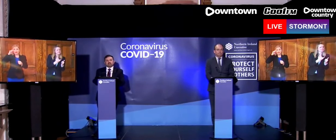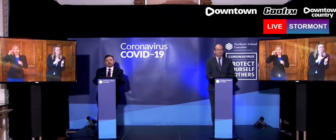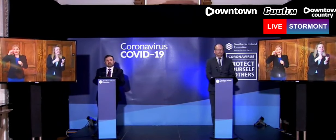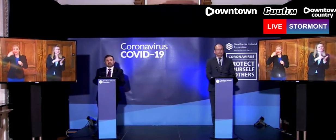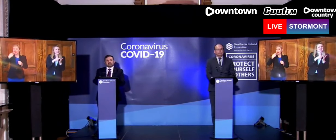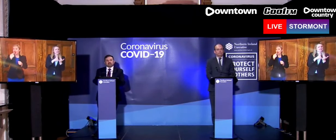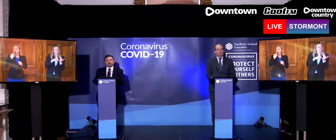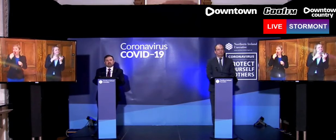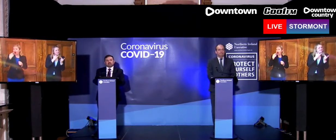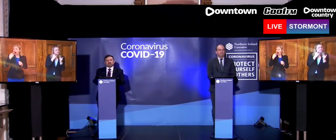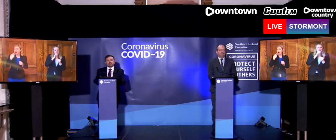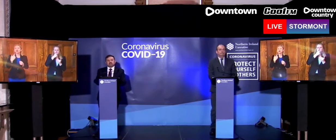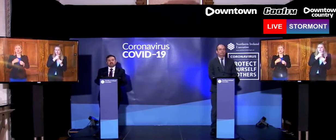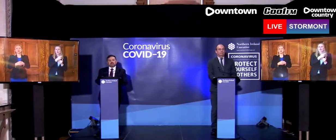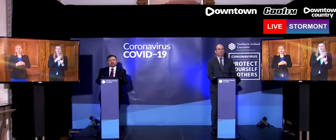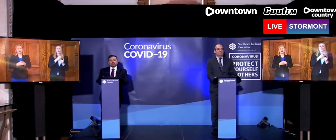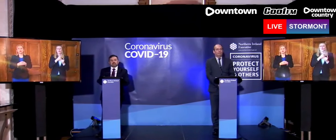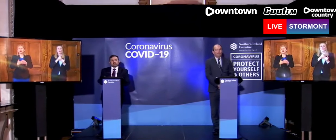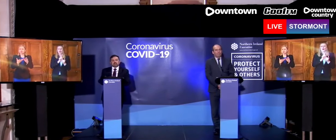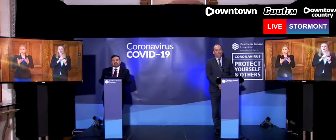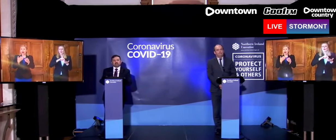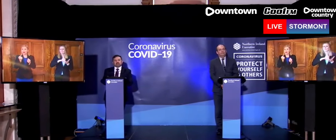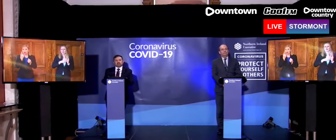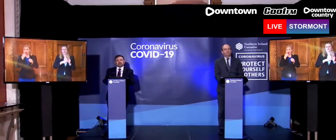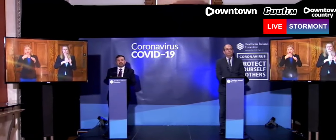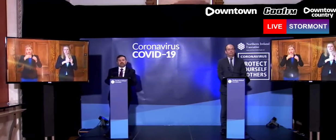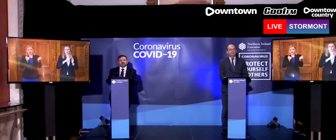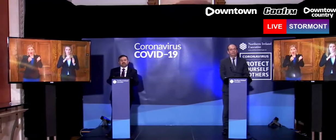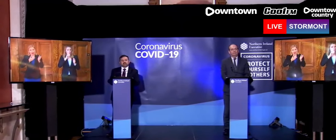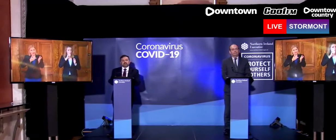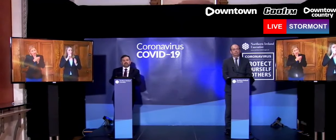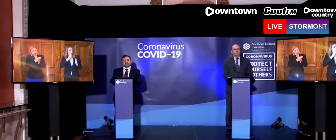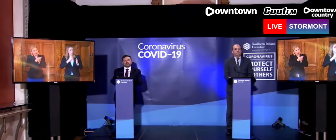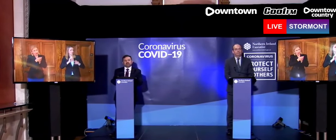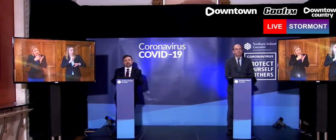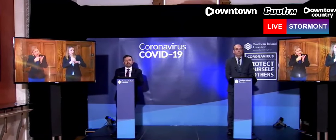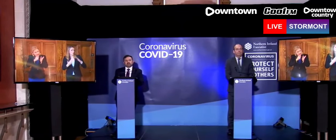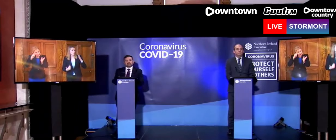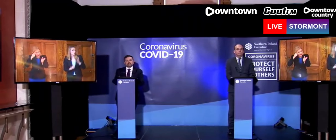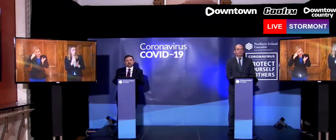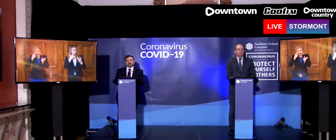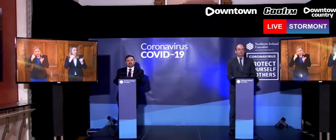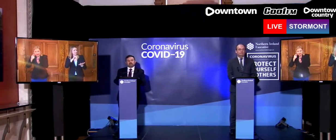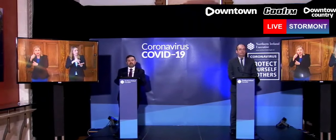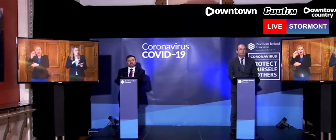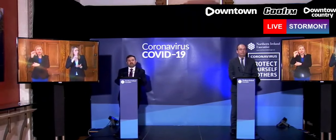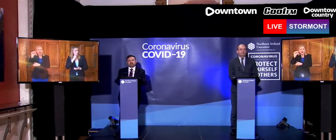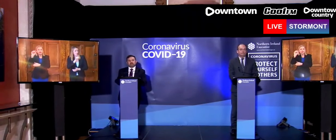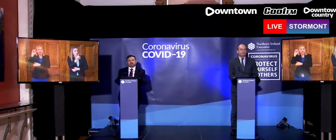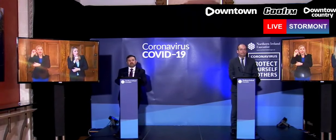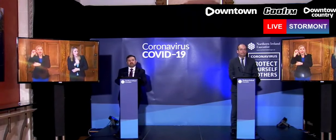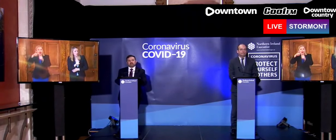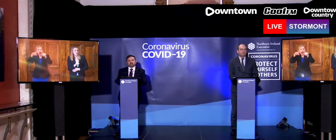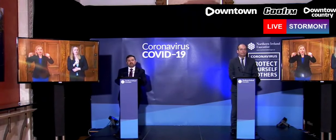What are the plans now to open other testing centres in the days ahead? One question being